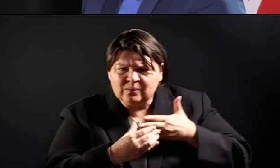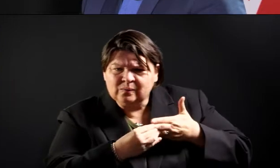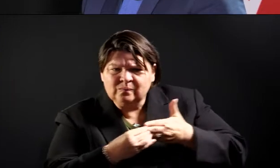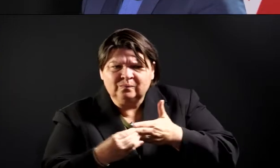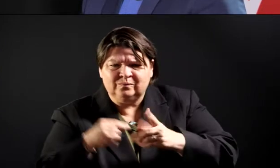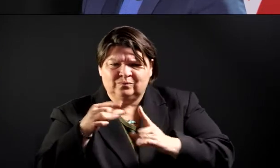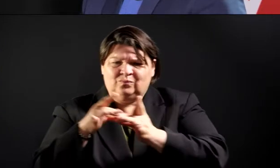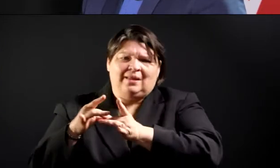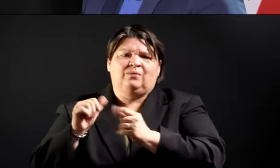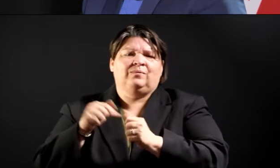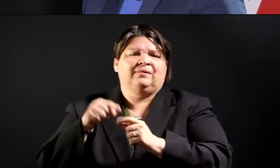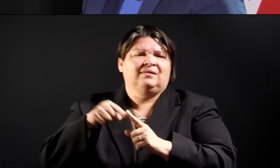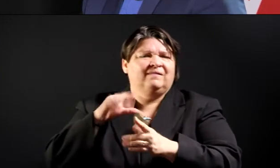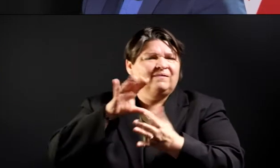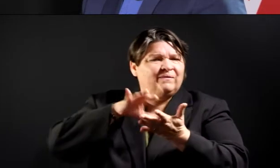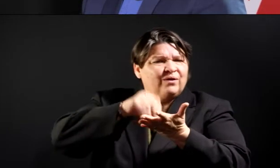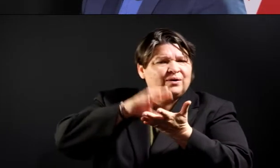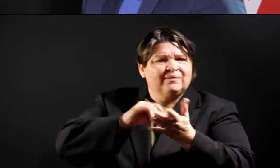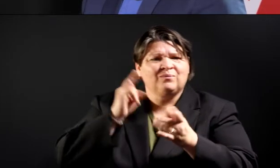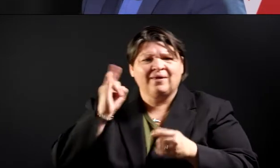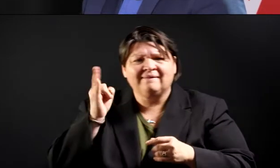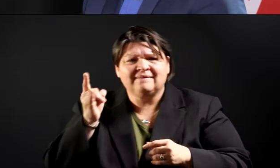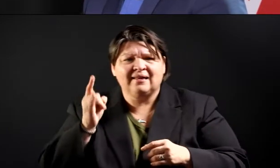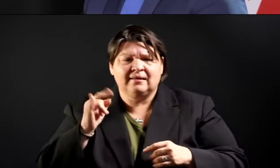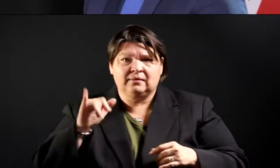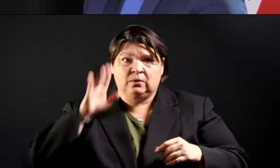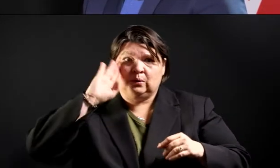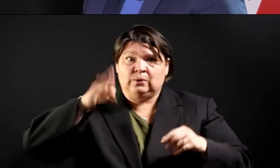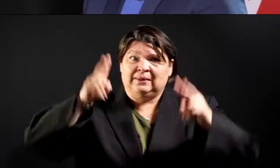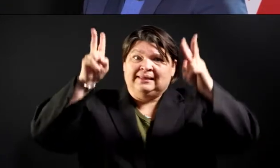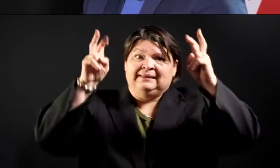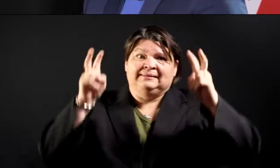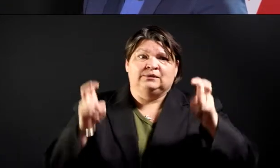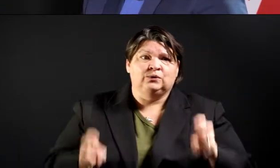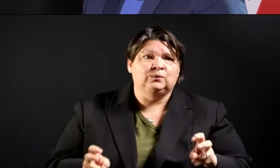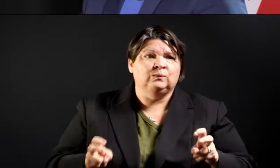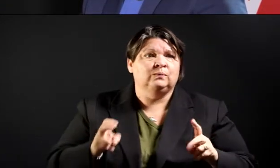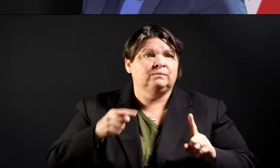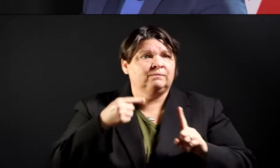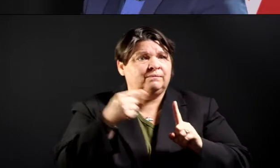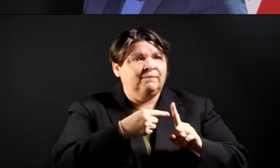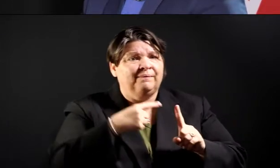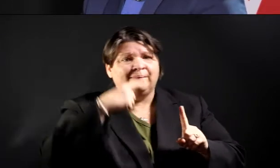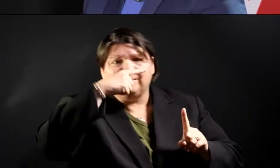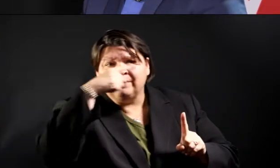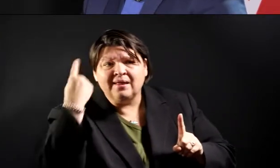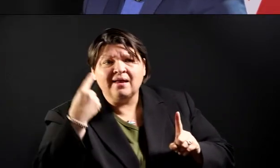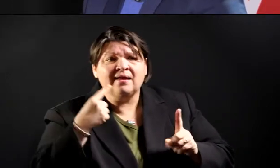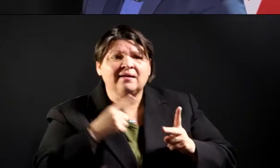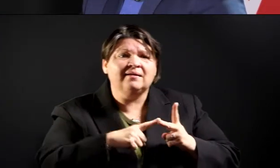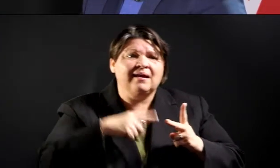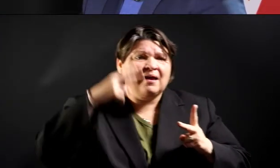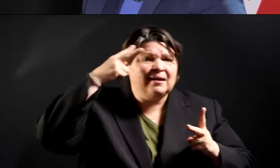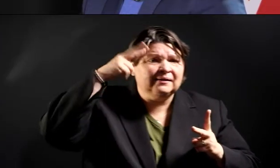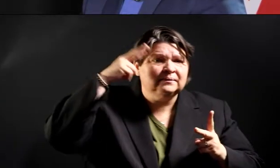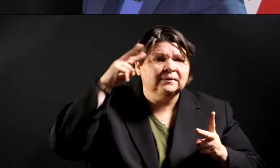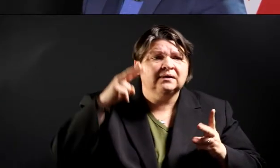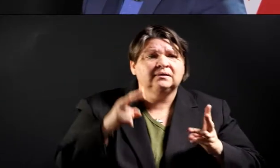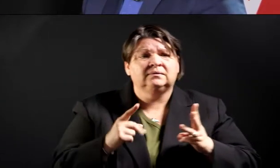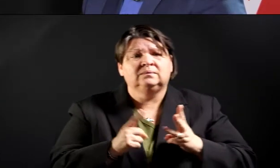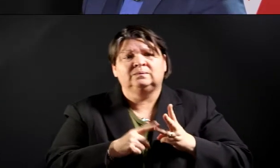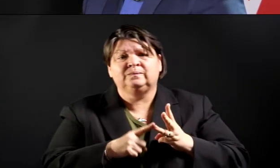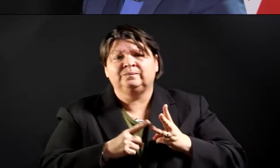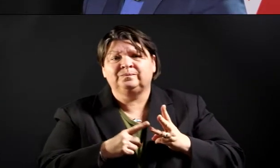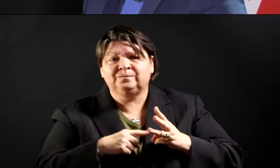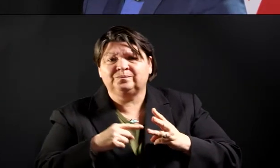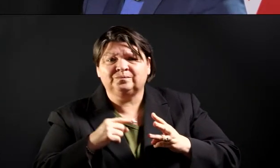these problems tend to disproportionately affect African-American and Hispanic families at a larger rate. And it